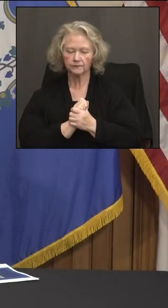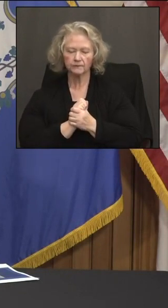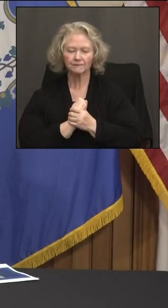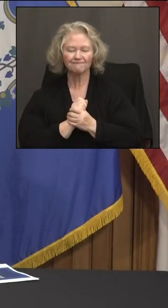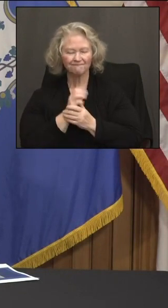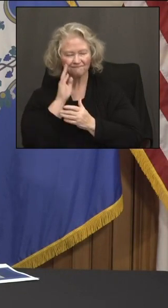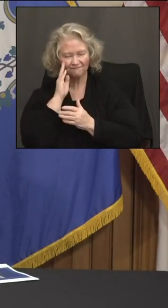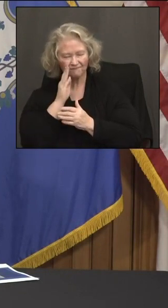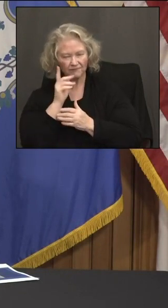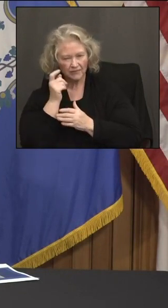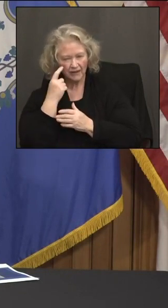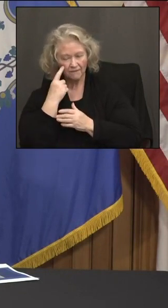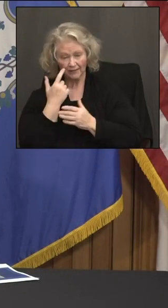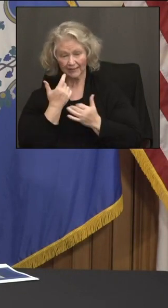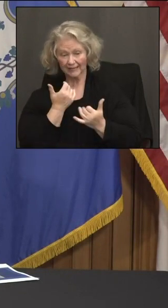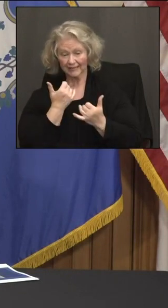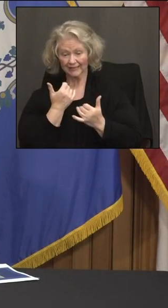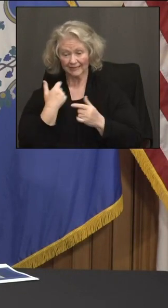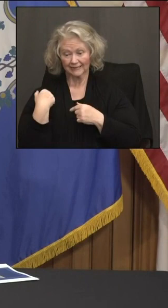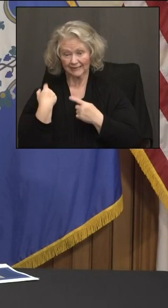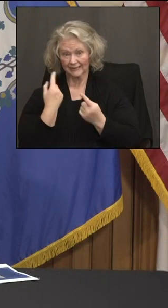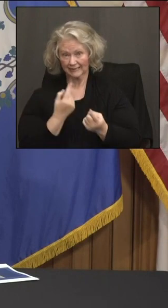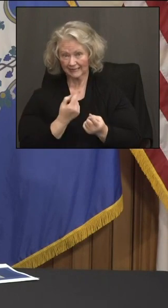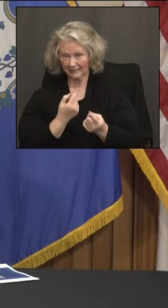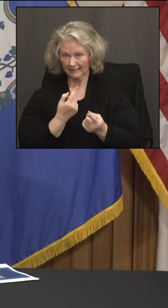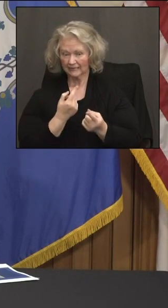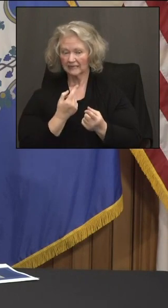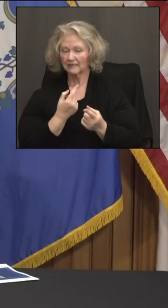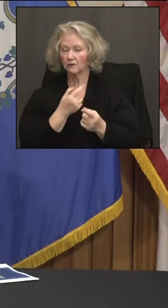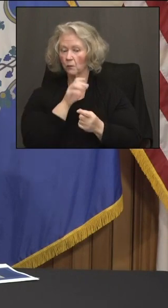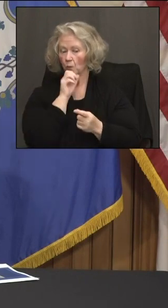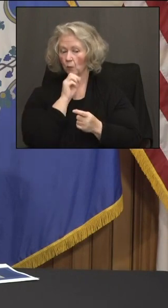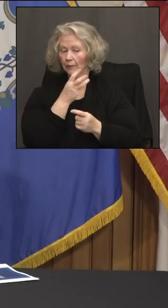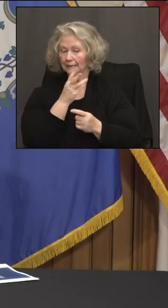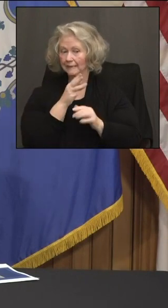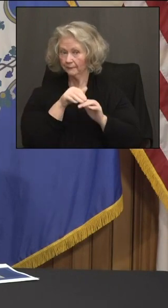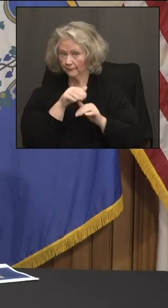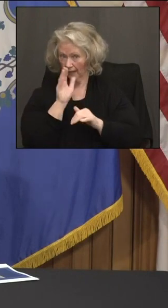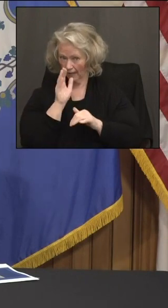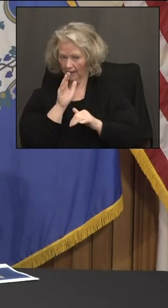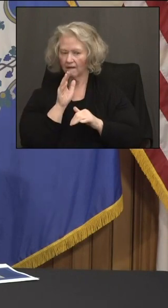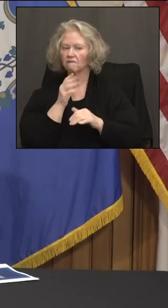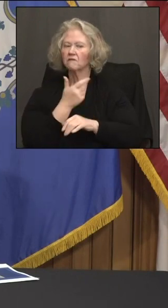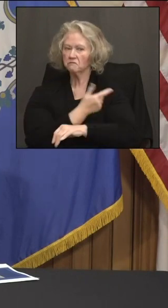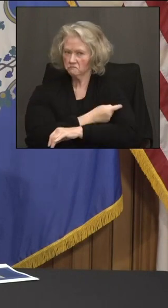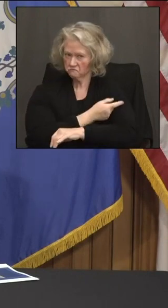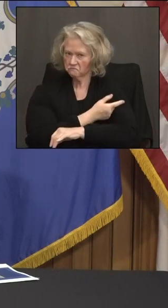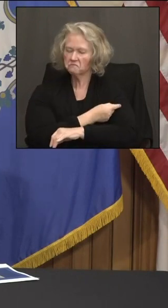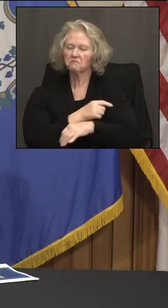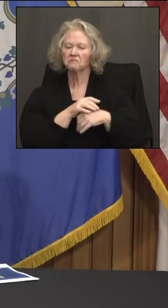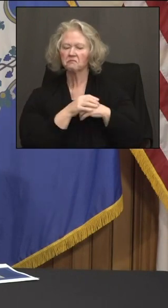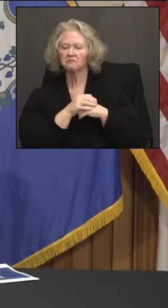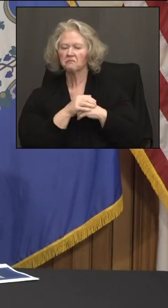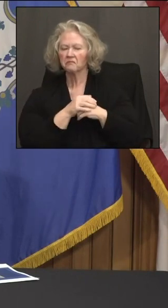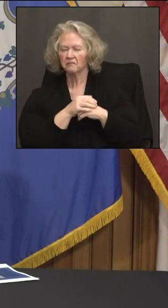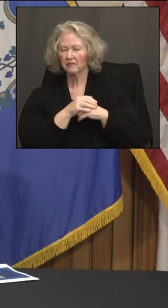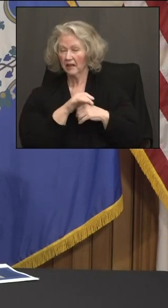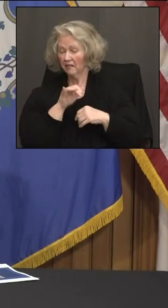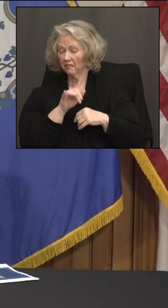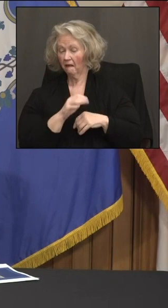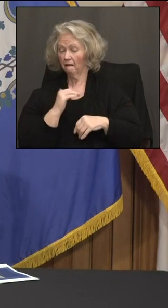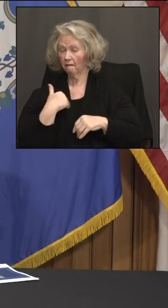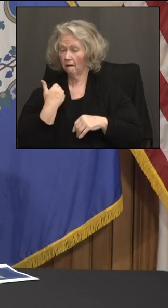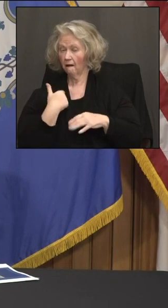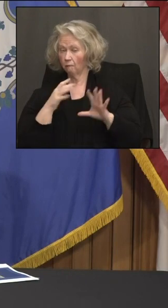Hi, Governor. Now that it's been a few weeks that those 16 and older can get vaccinated, are the vaccine numbers for that younger